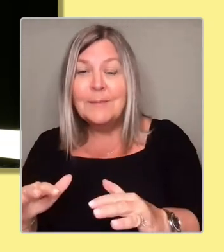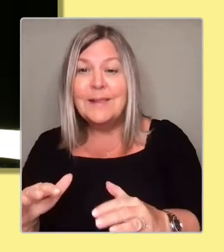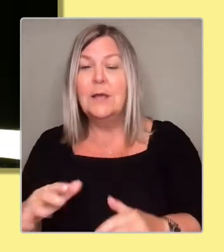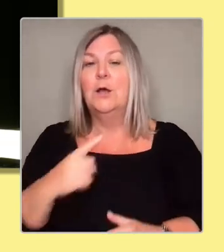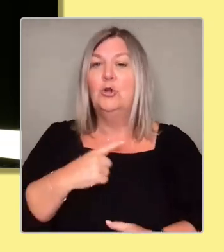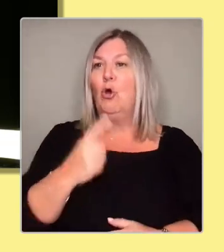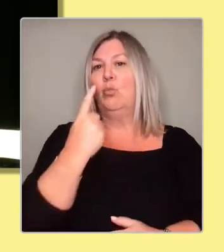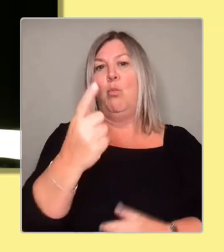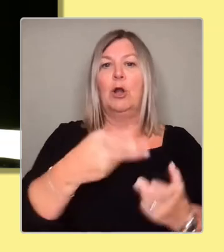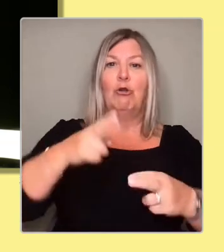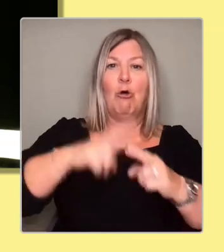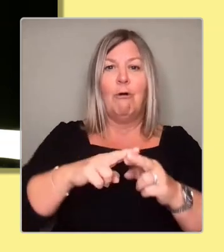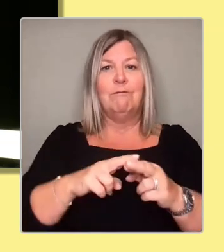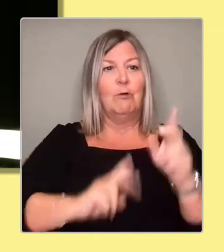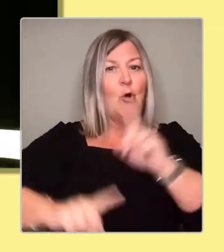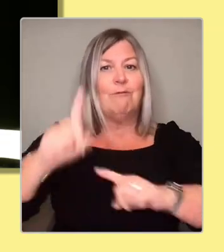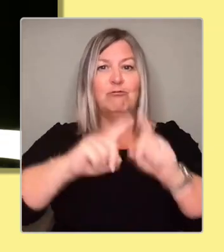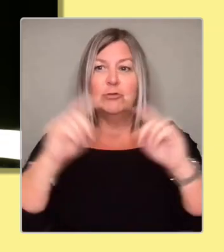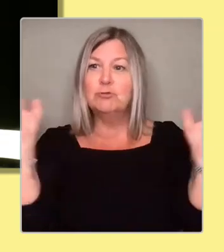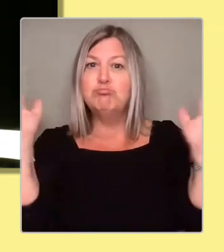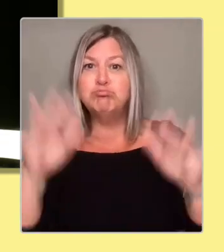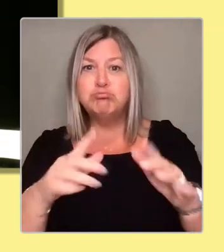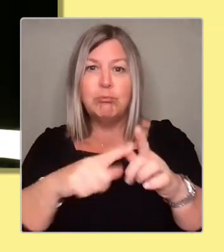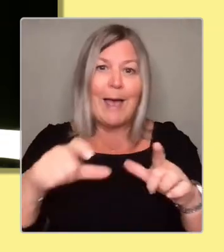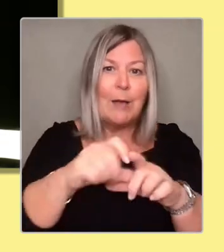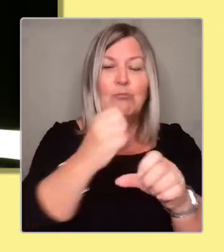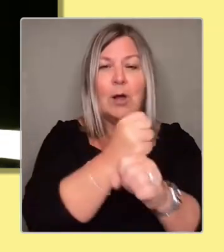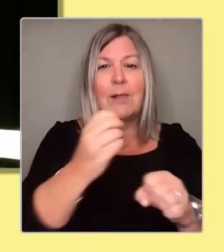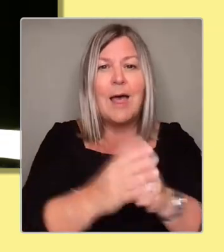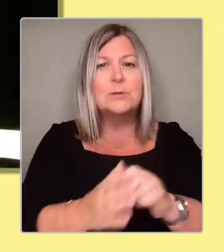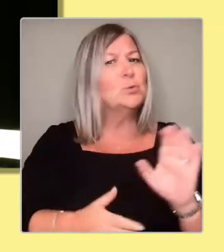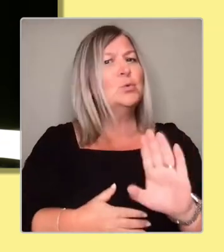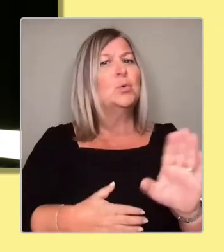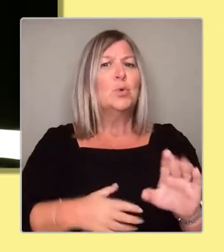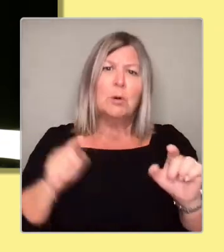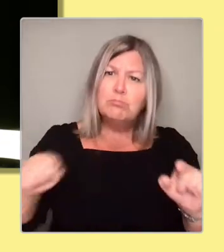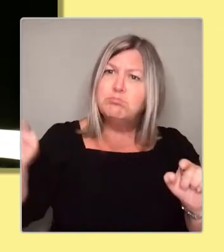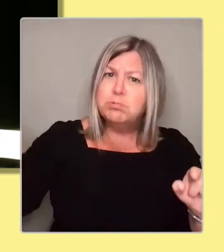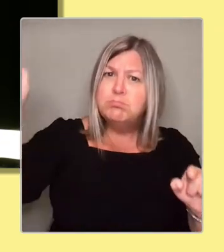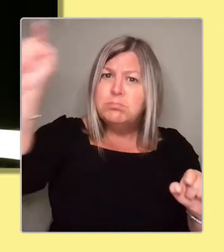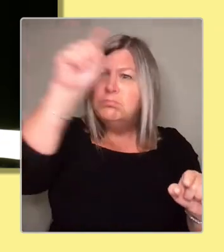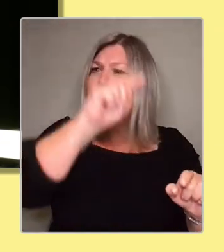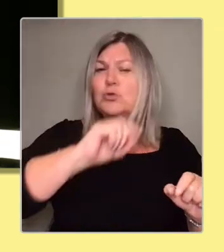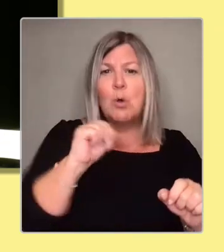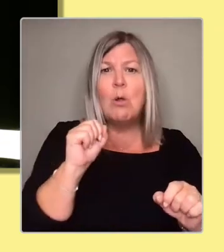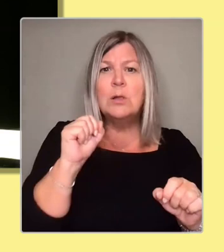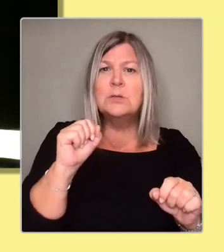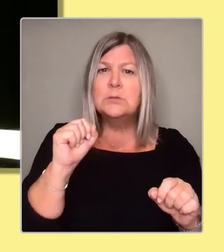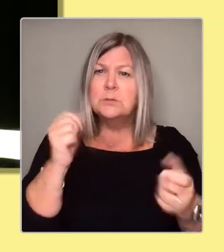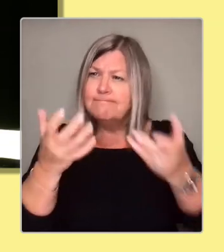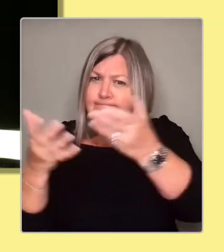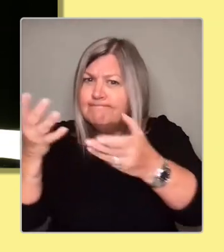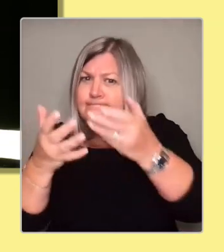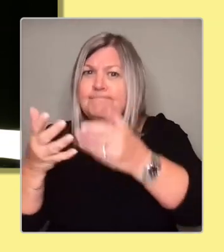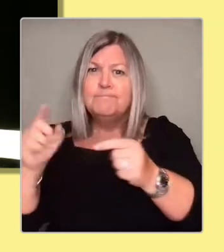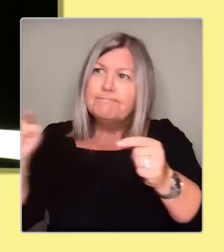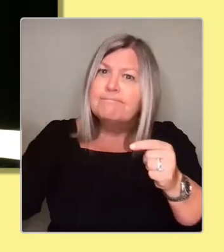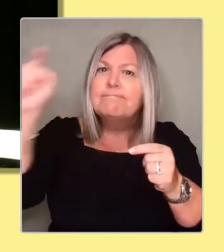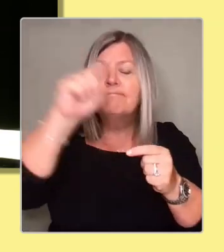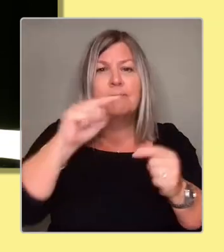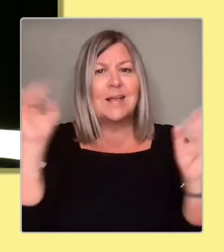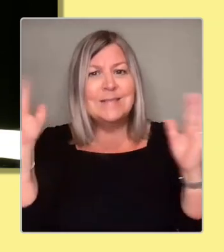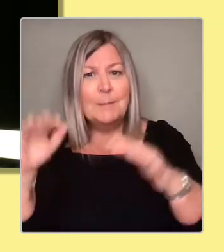your regions, let's have a real discussion about what options on the table. It will have to be within domestic law, because they will never, ever